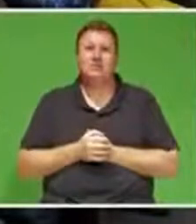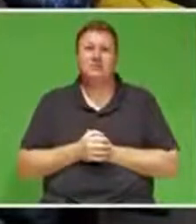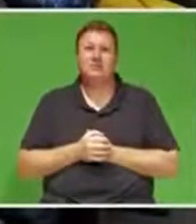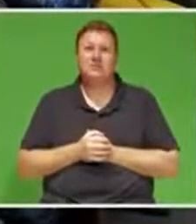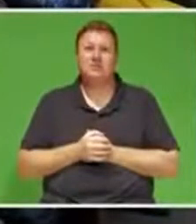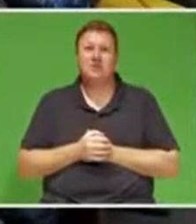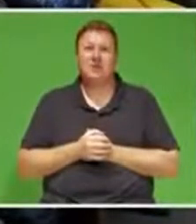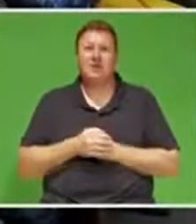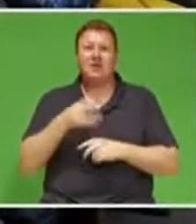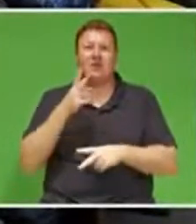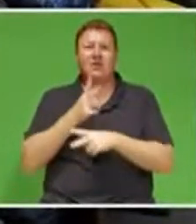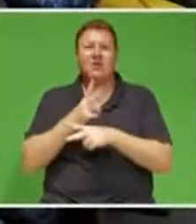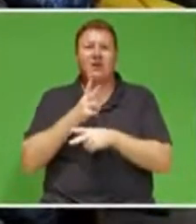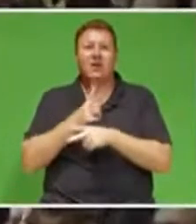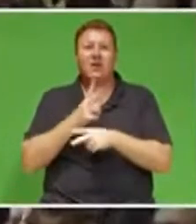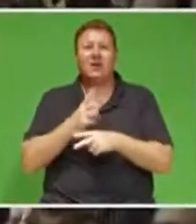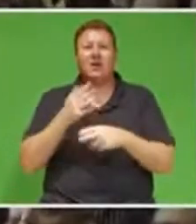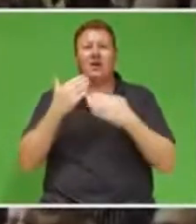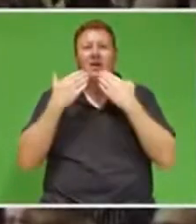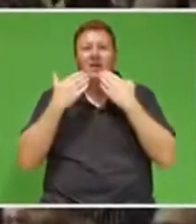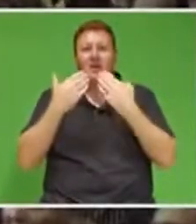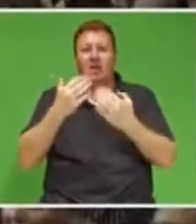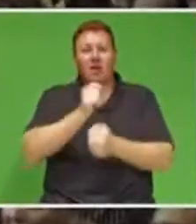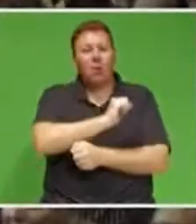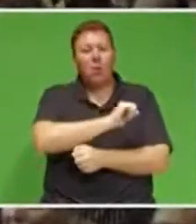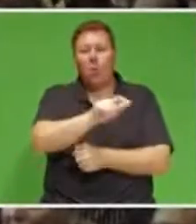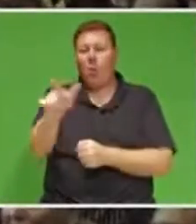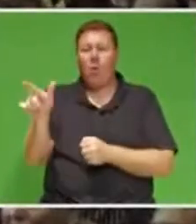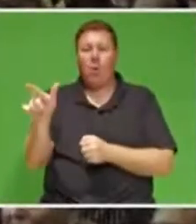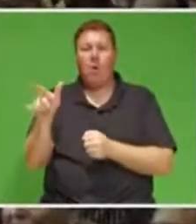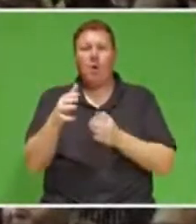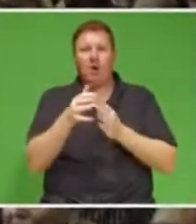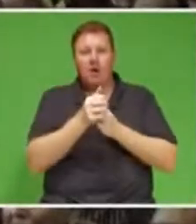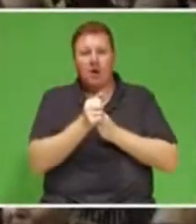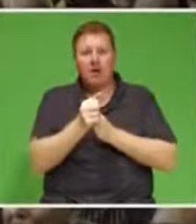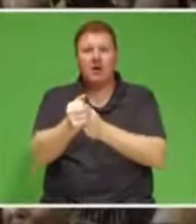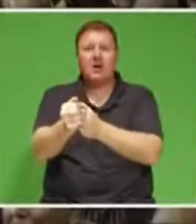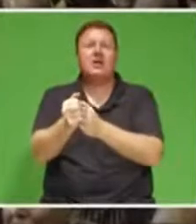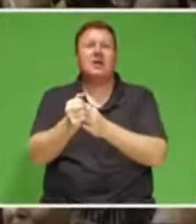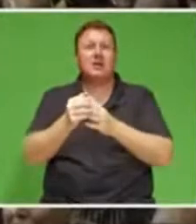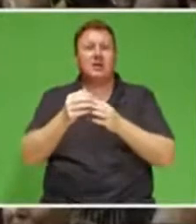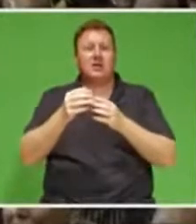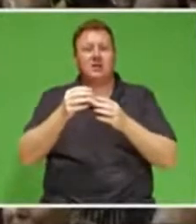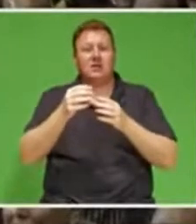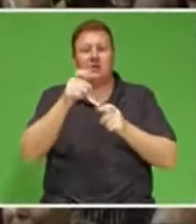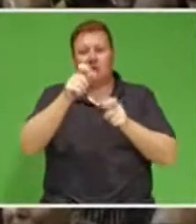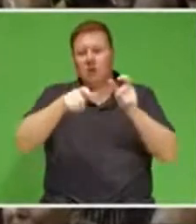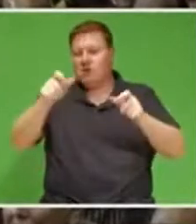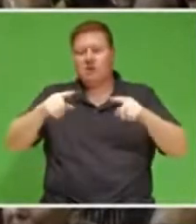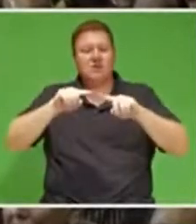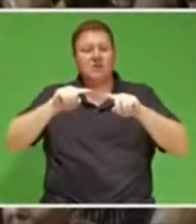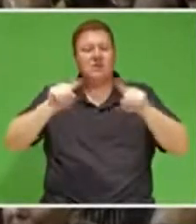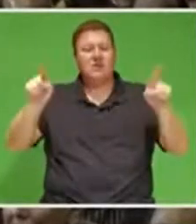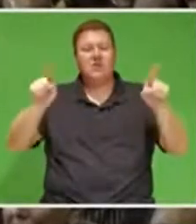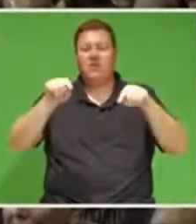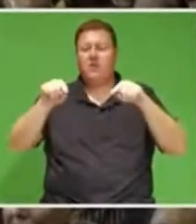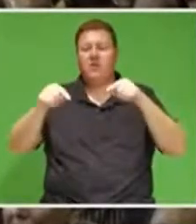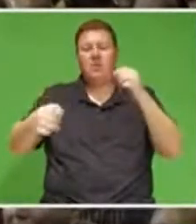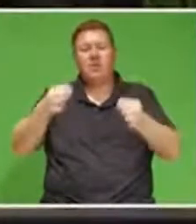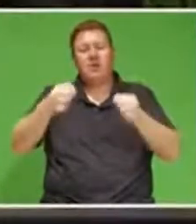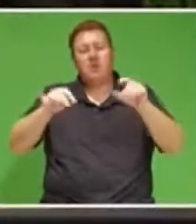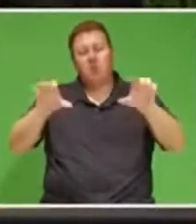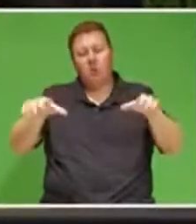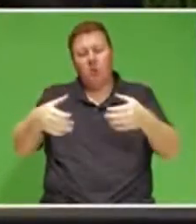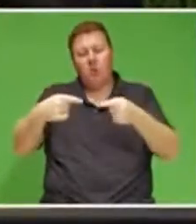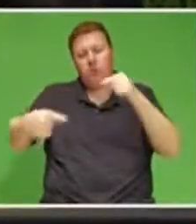Finally, let me thank all of you, leaders of various political parties, and all of you as members